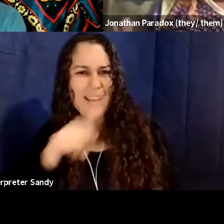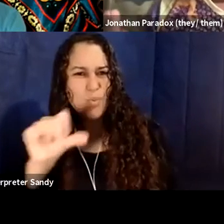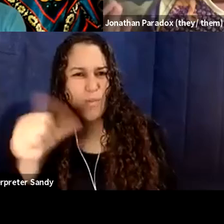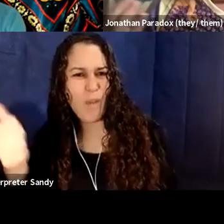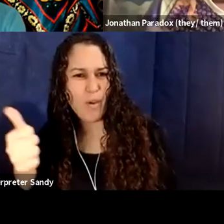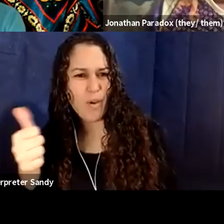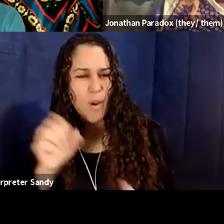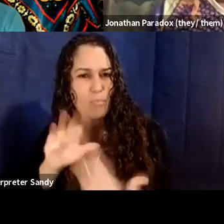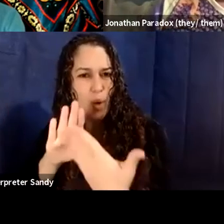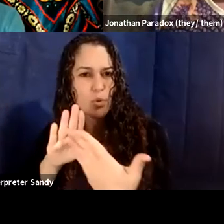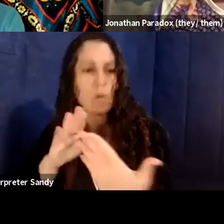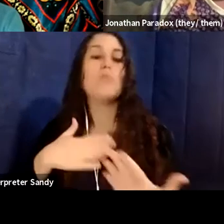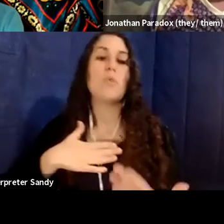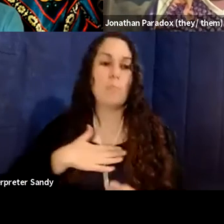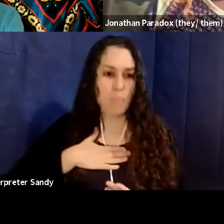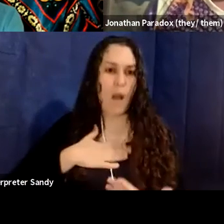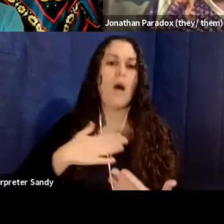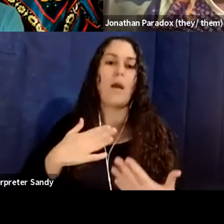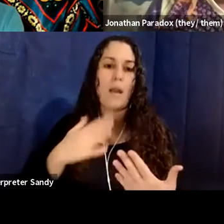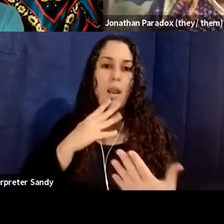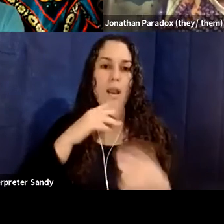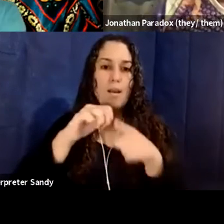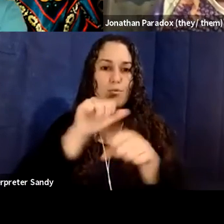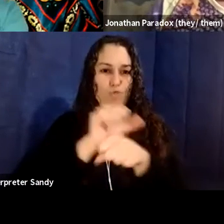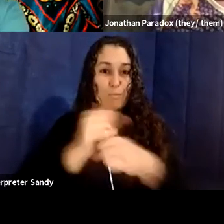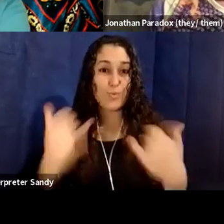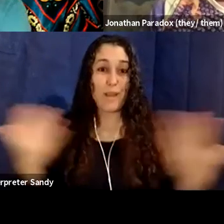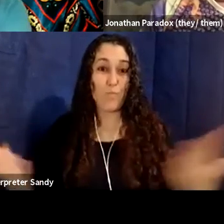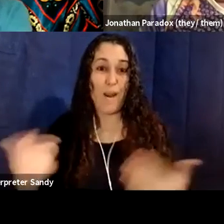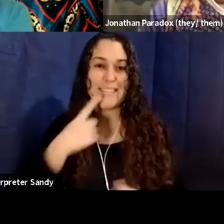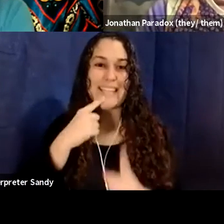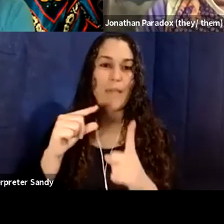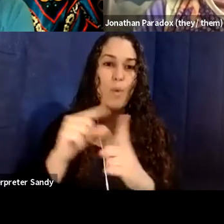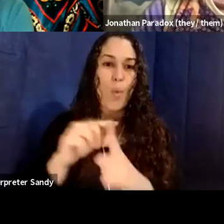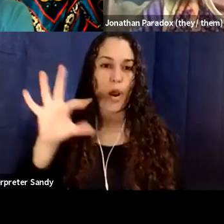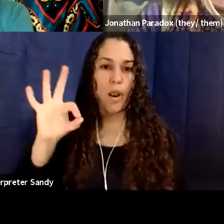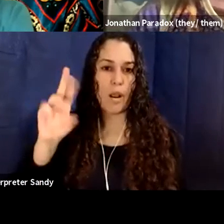and apparently my justice practice today is to say the word fuck a few times. Um,